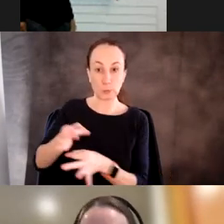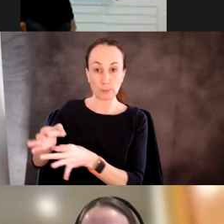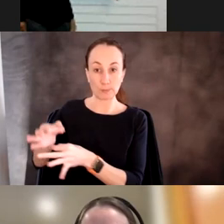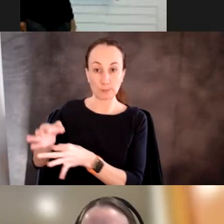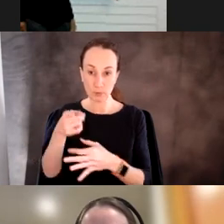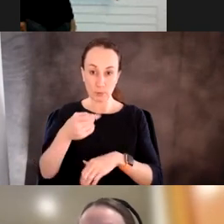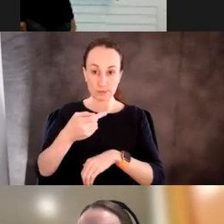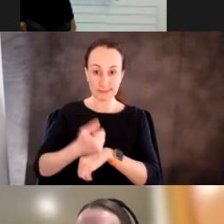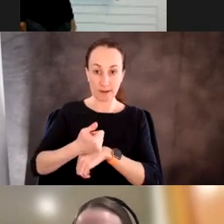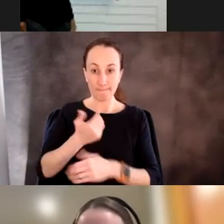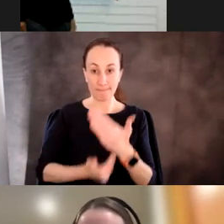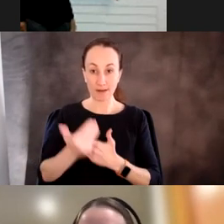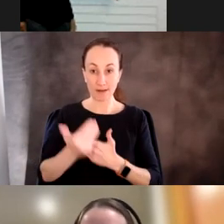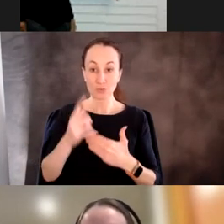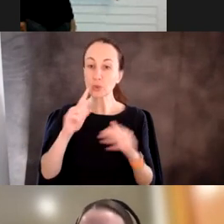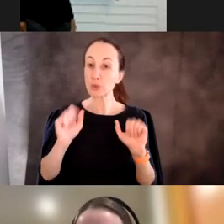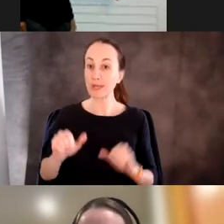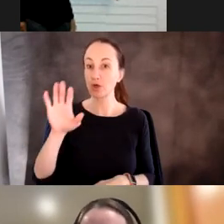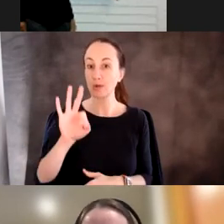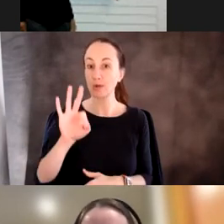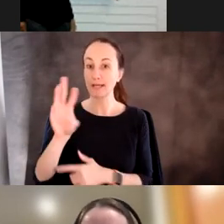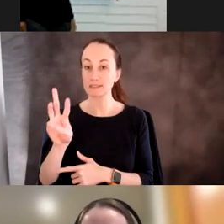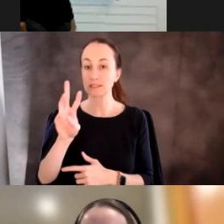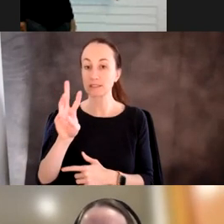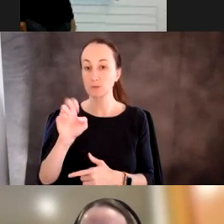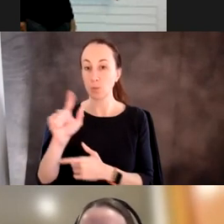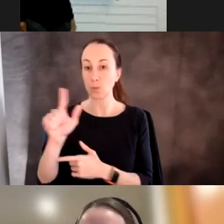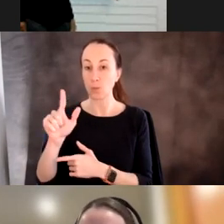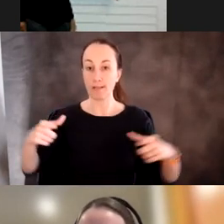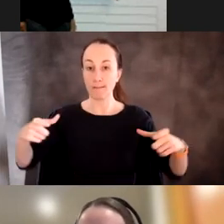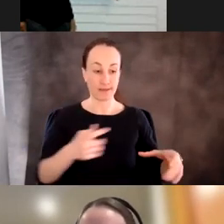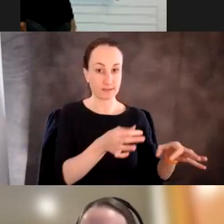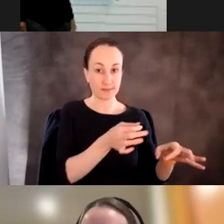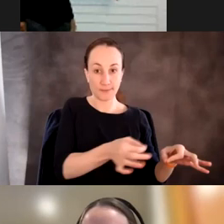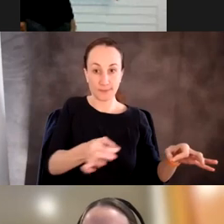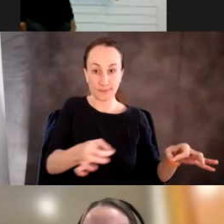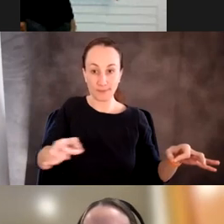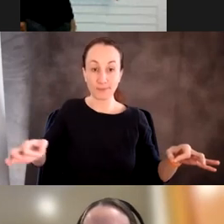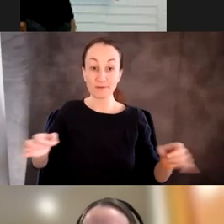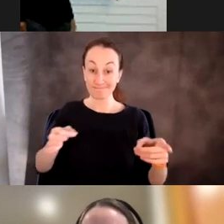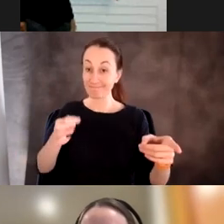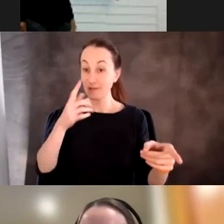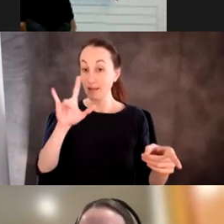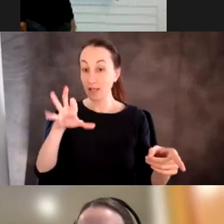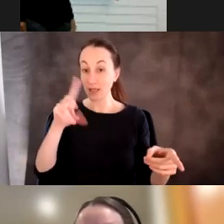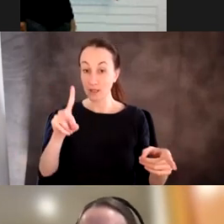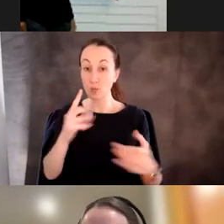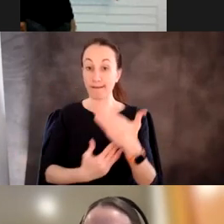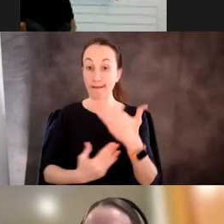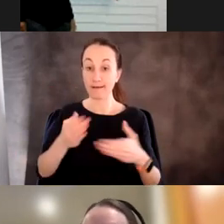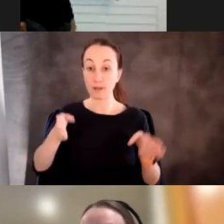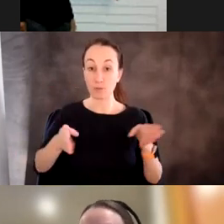conduct your experiments in 96 well plates. So you get something that looks like this. This is a liquid handling robot that is conducting